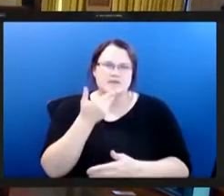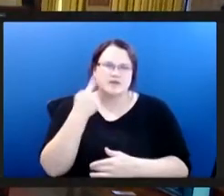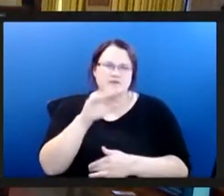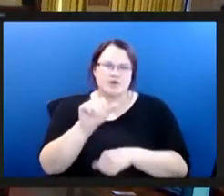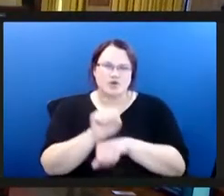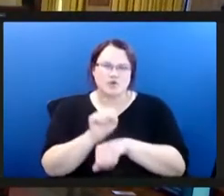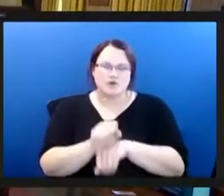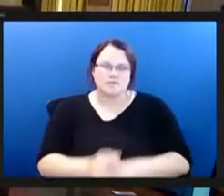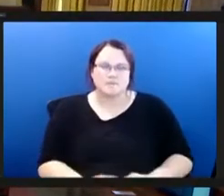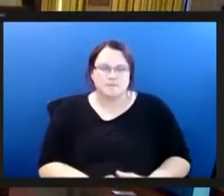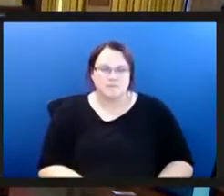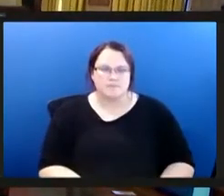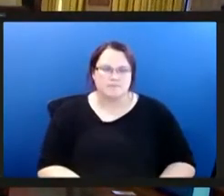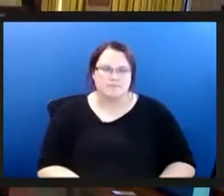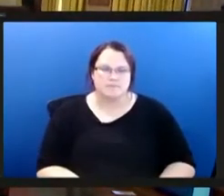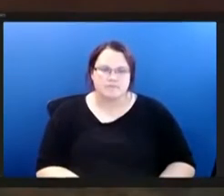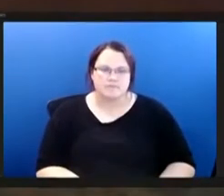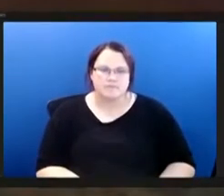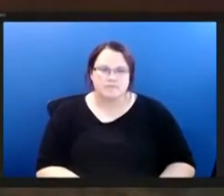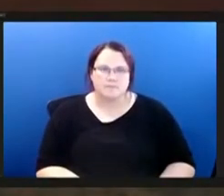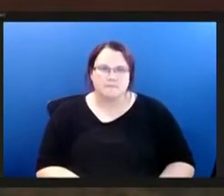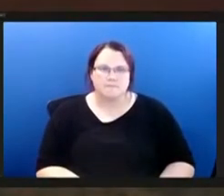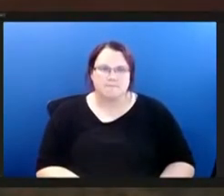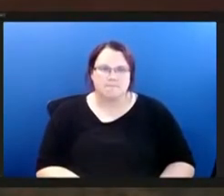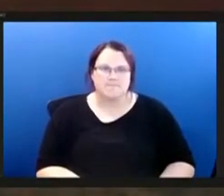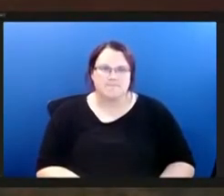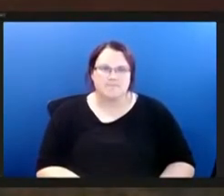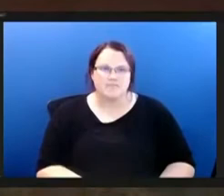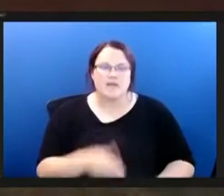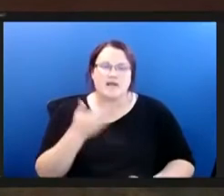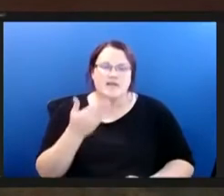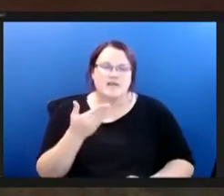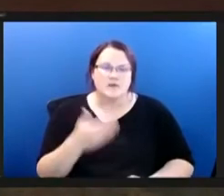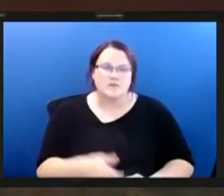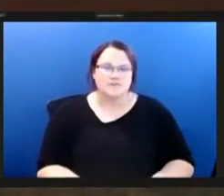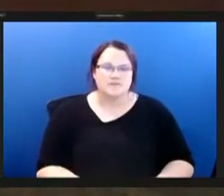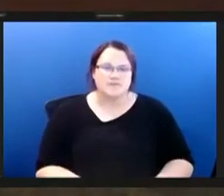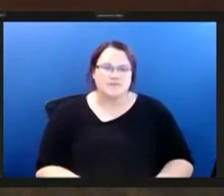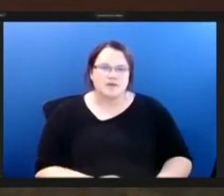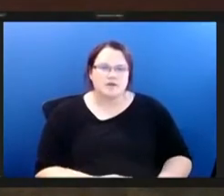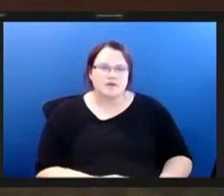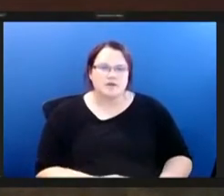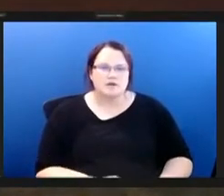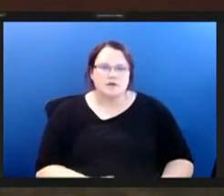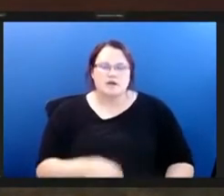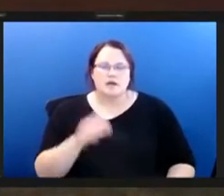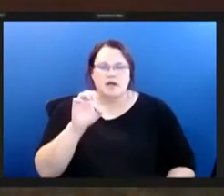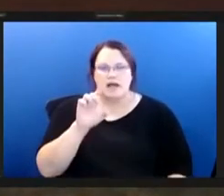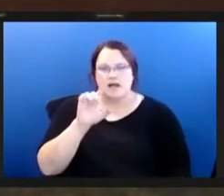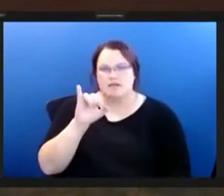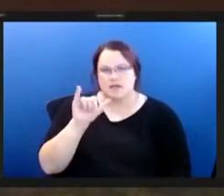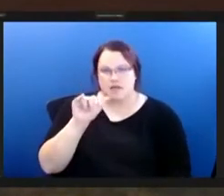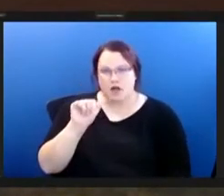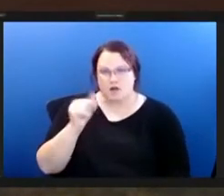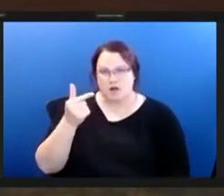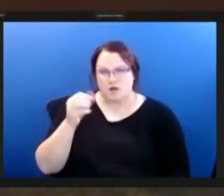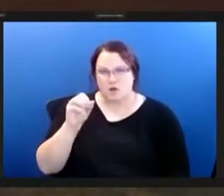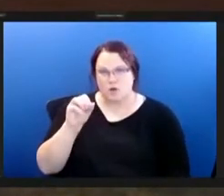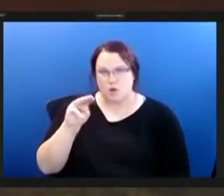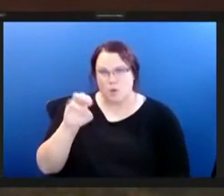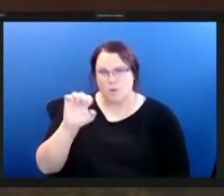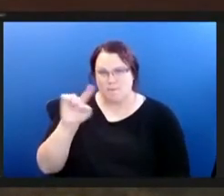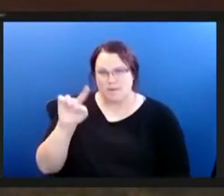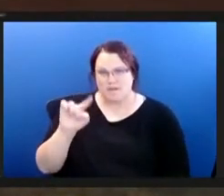thank you so much next we have aliana gomez followed by ann